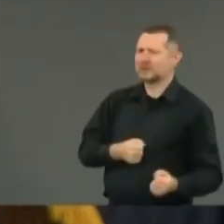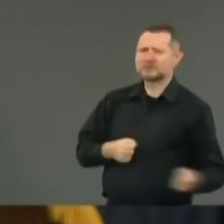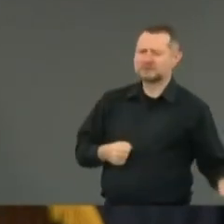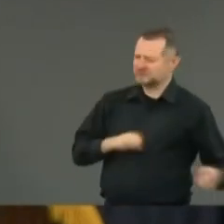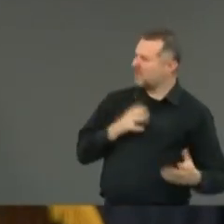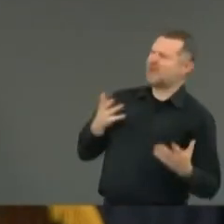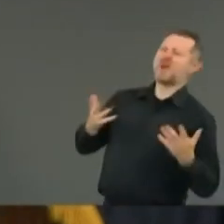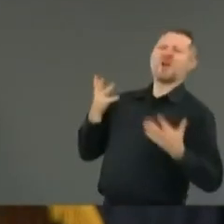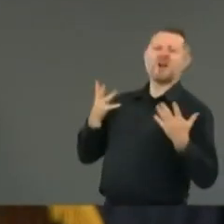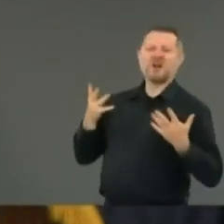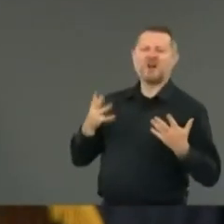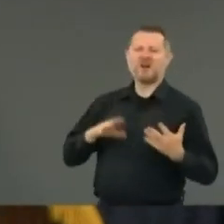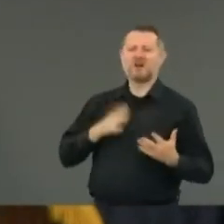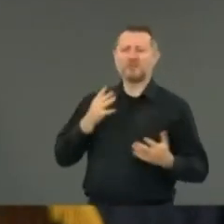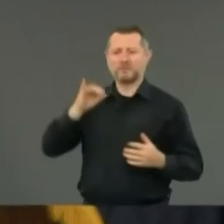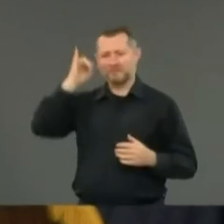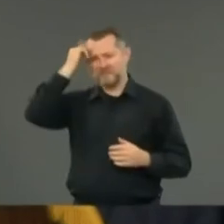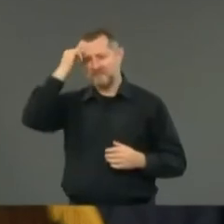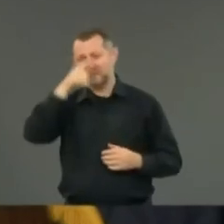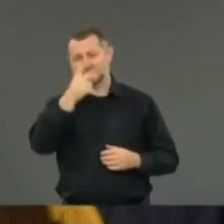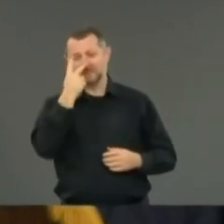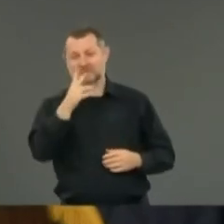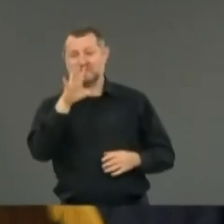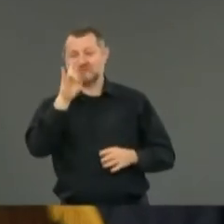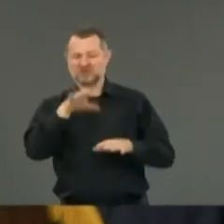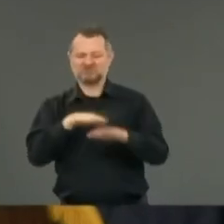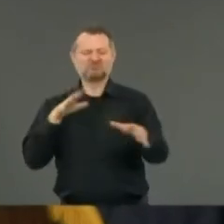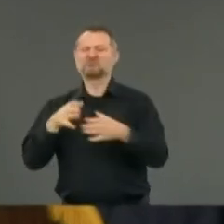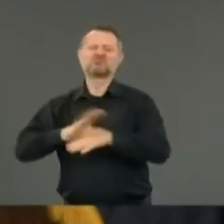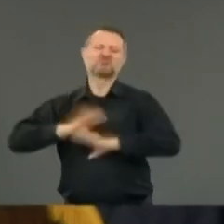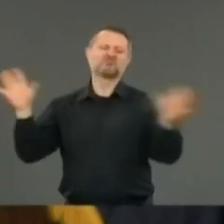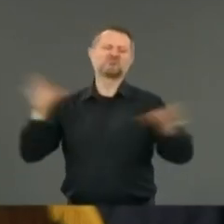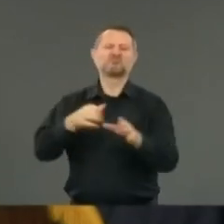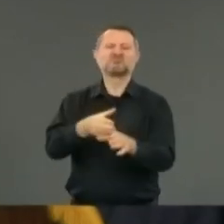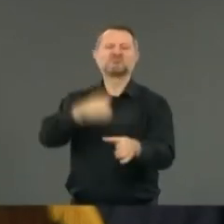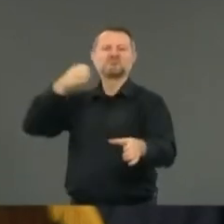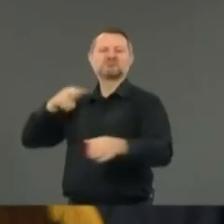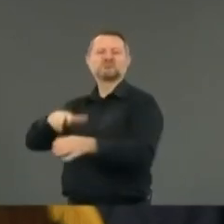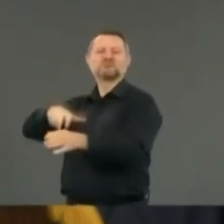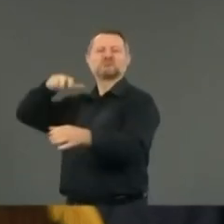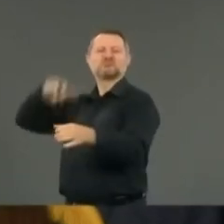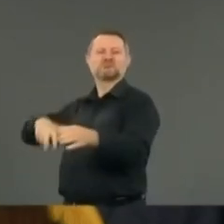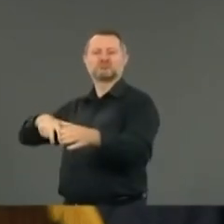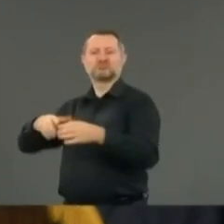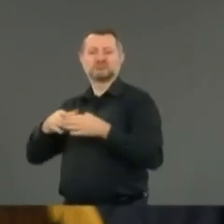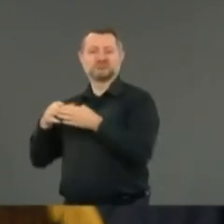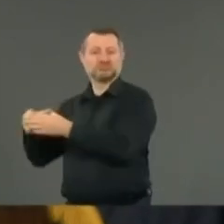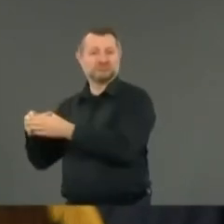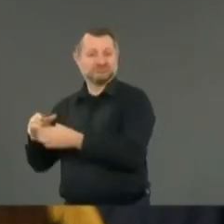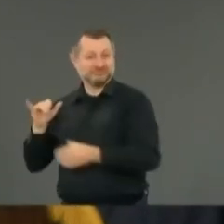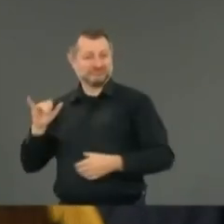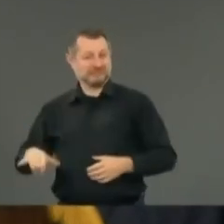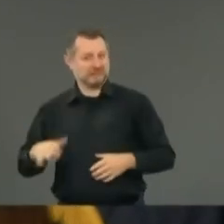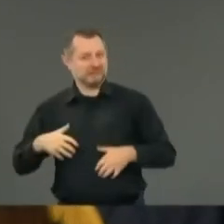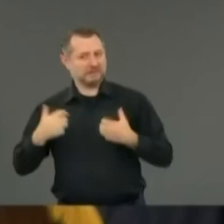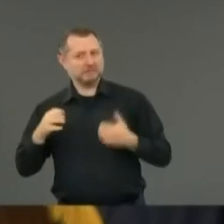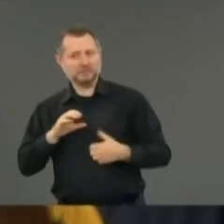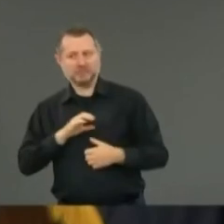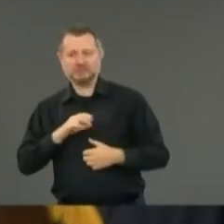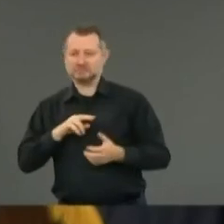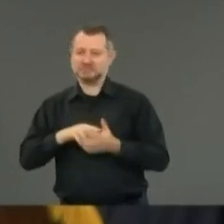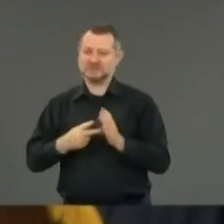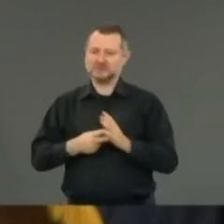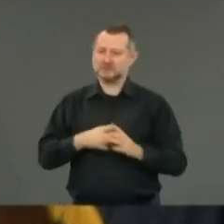officers in Buffalo resigned from that detail. You have tensions on both